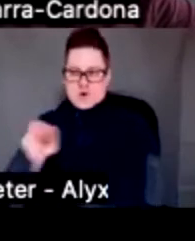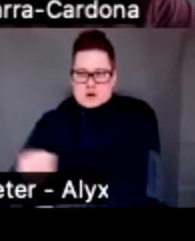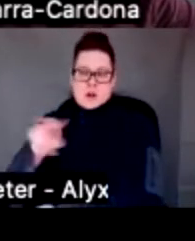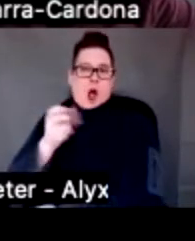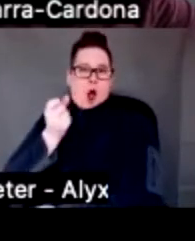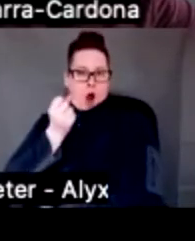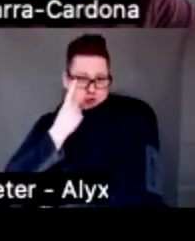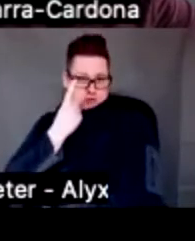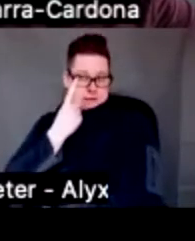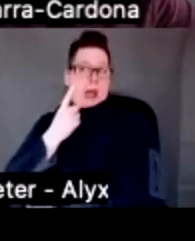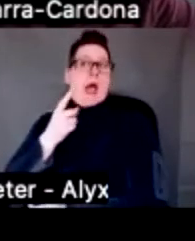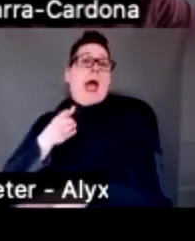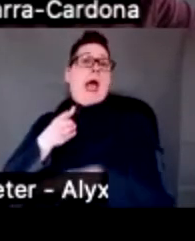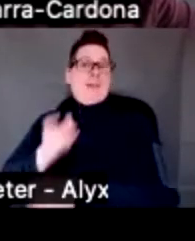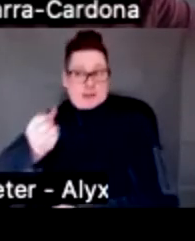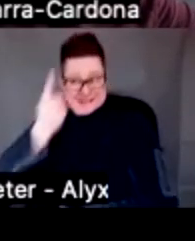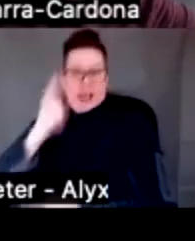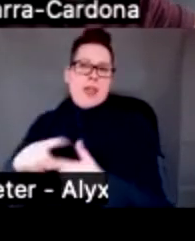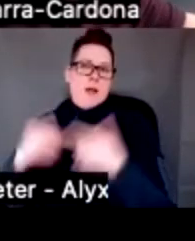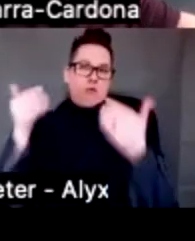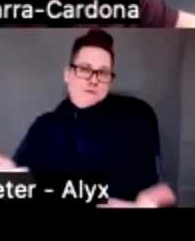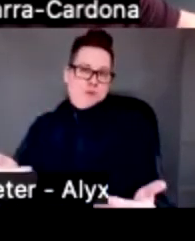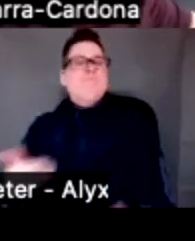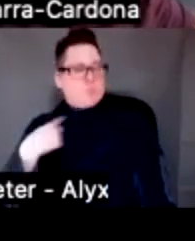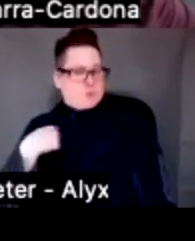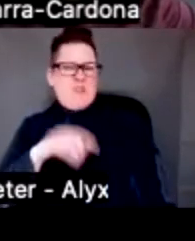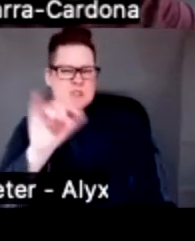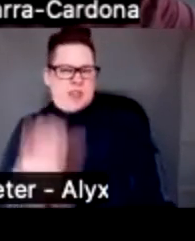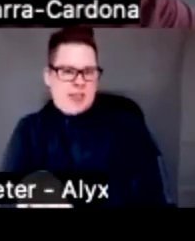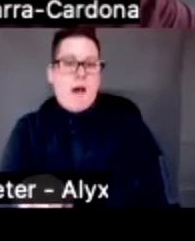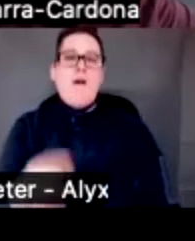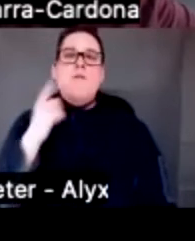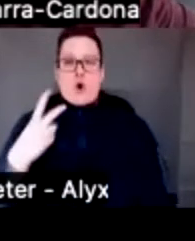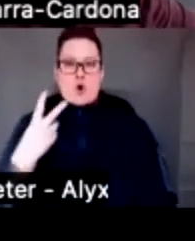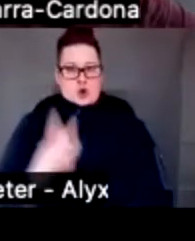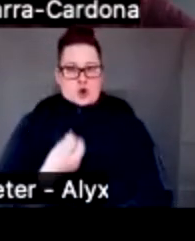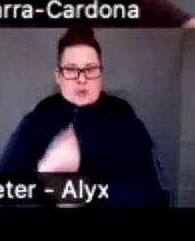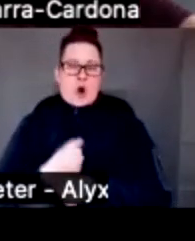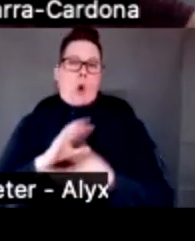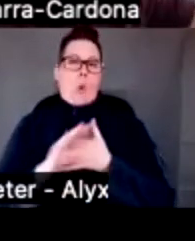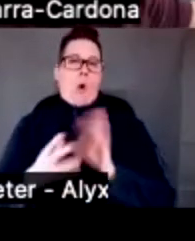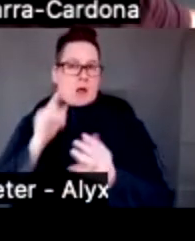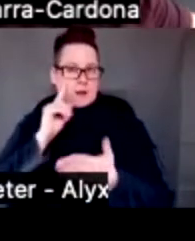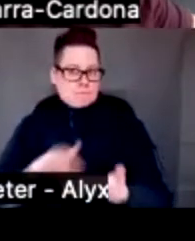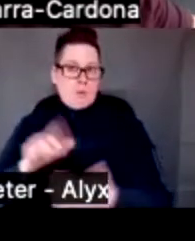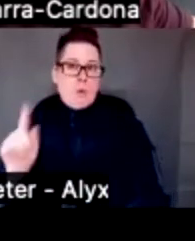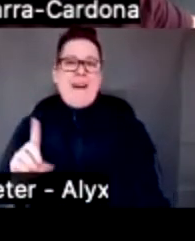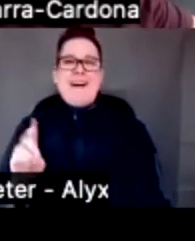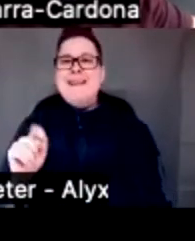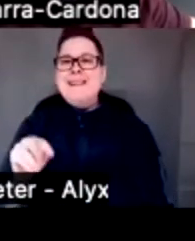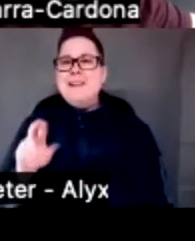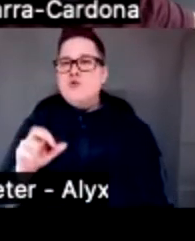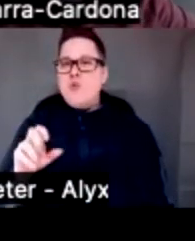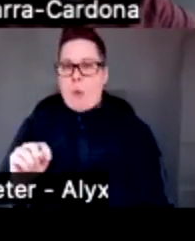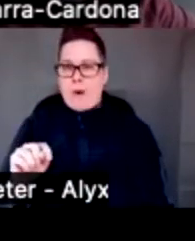that understanding, then you move forward. So that's why we set in motion a two-year qualitative study in the city of Detroit to understand